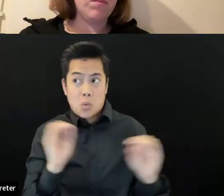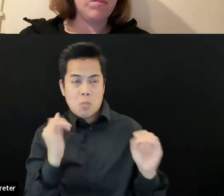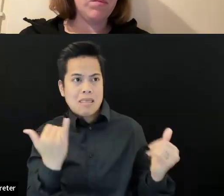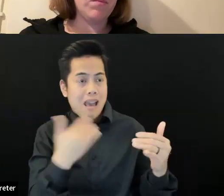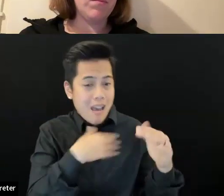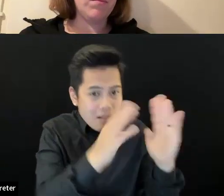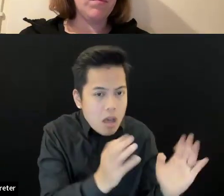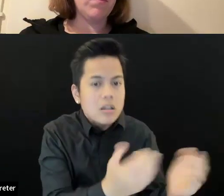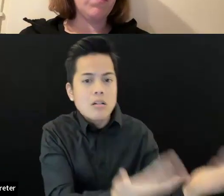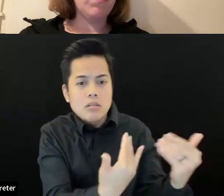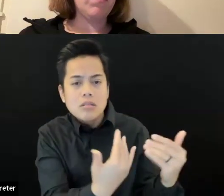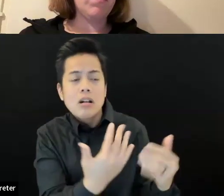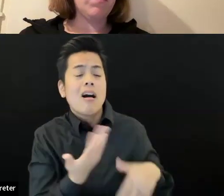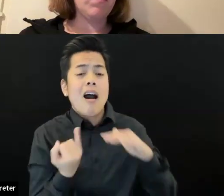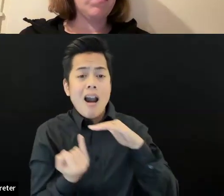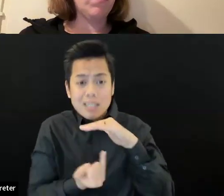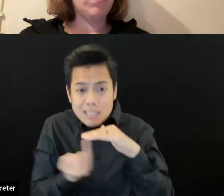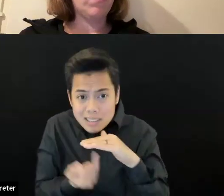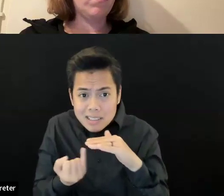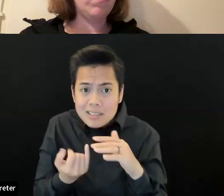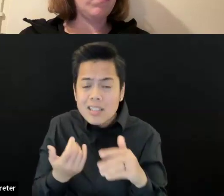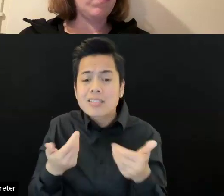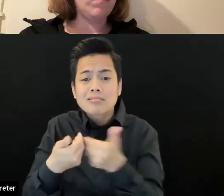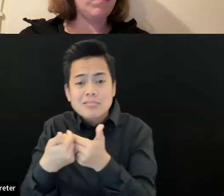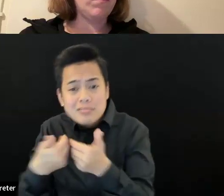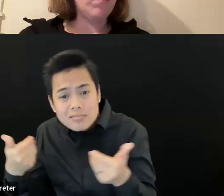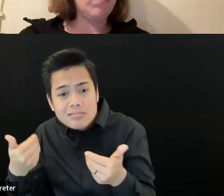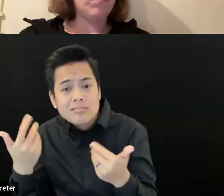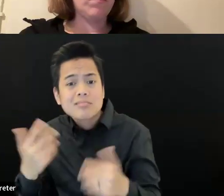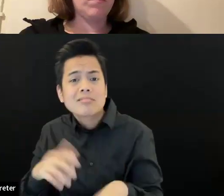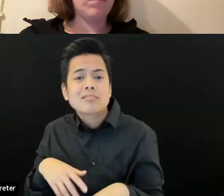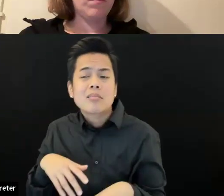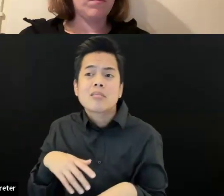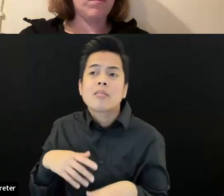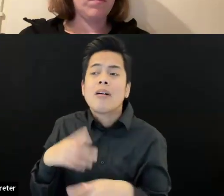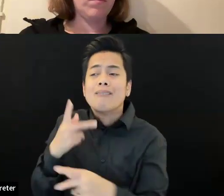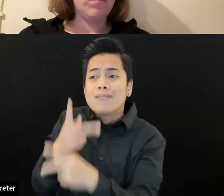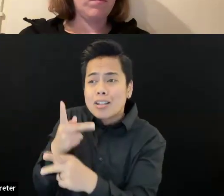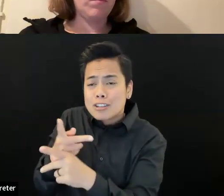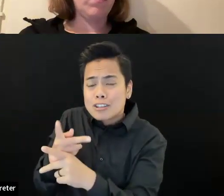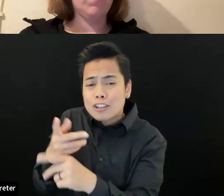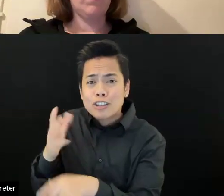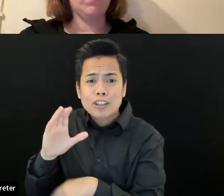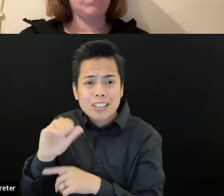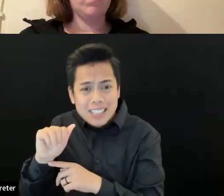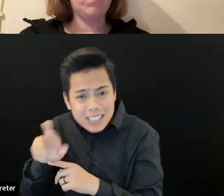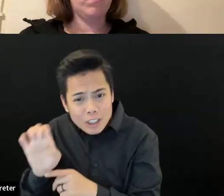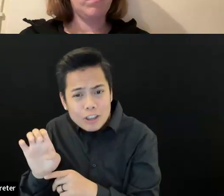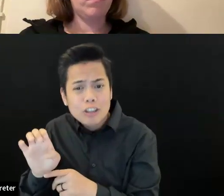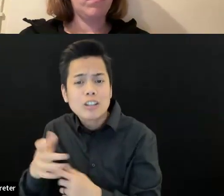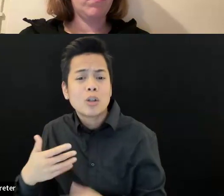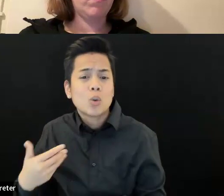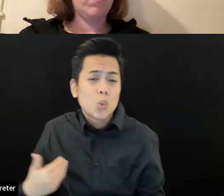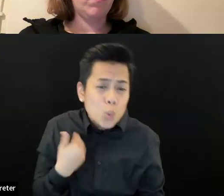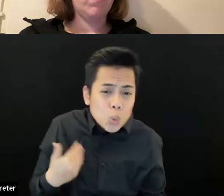whether that be foster care youth or, um, uh, former foster care or, uh, incarcerated